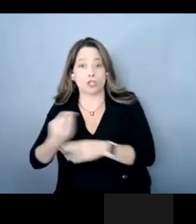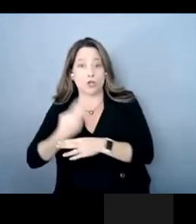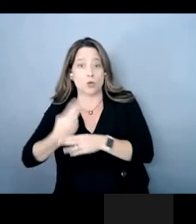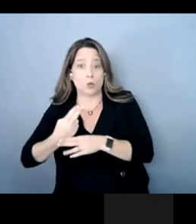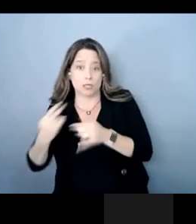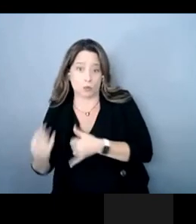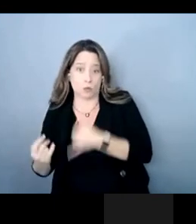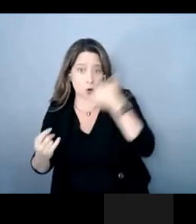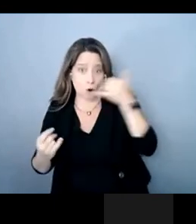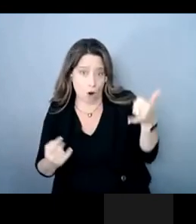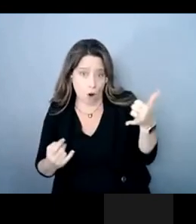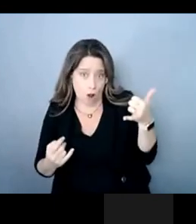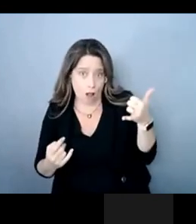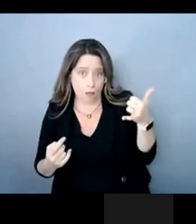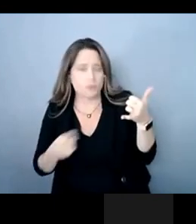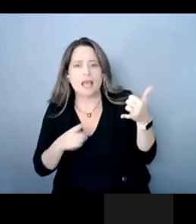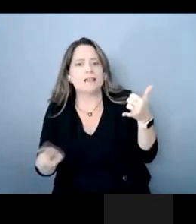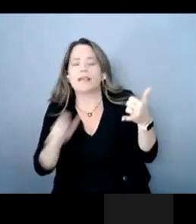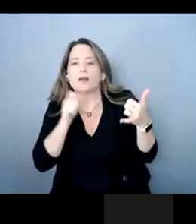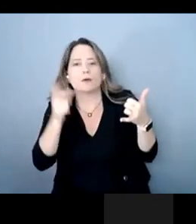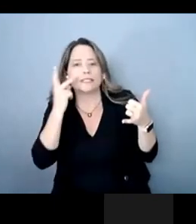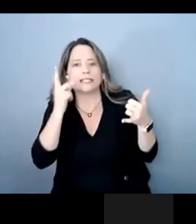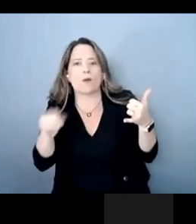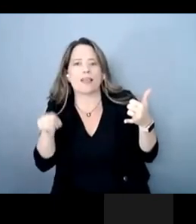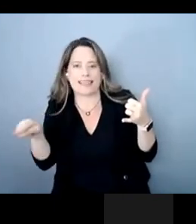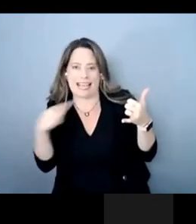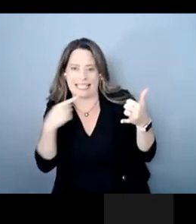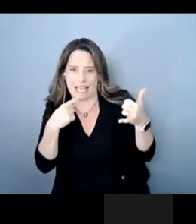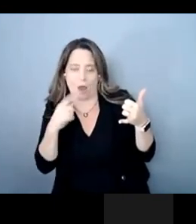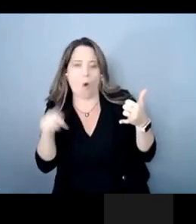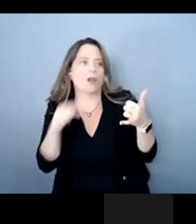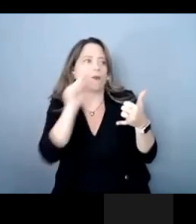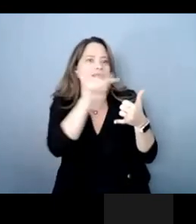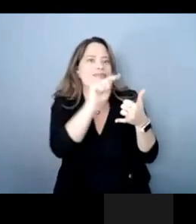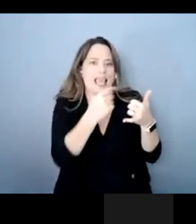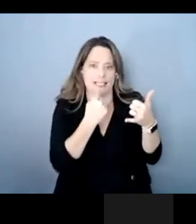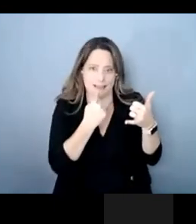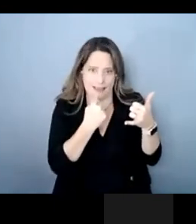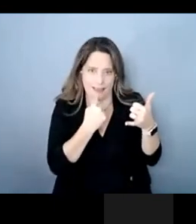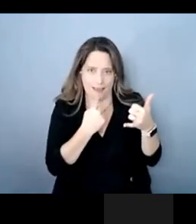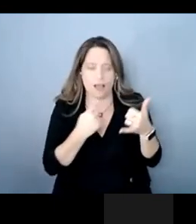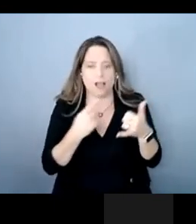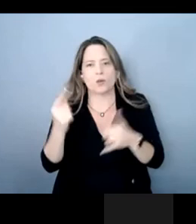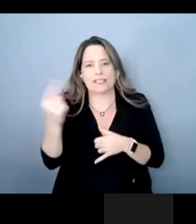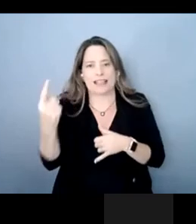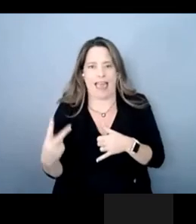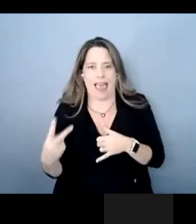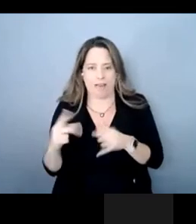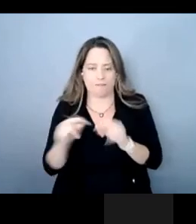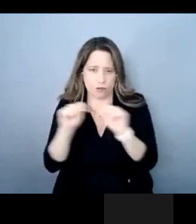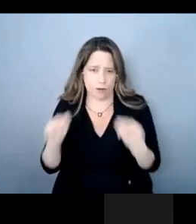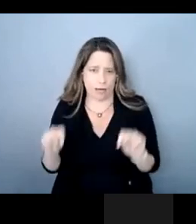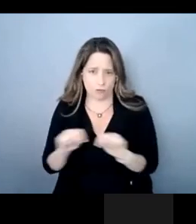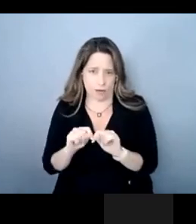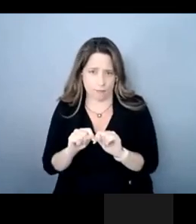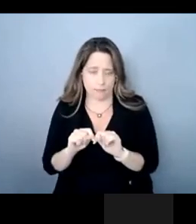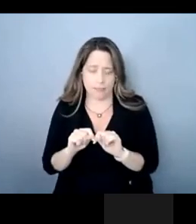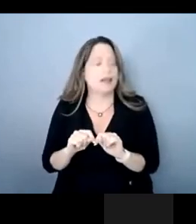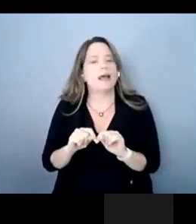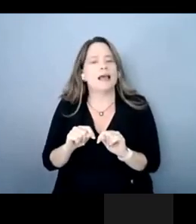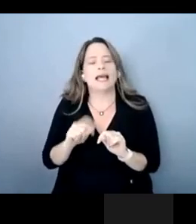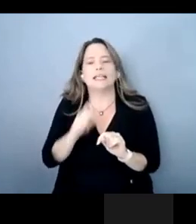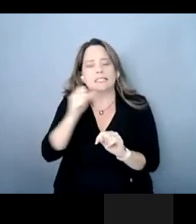don't see what they say they only see what the other party is saying when you have half a transcript it's not for documentation